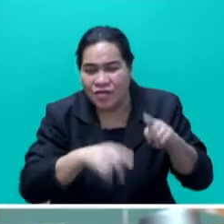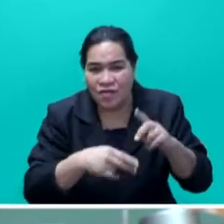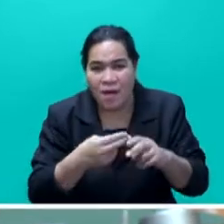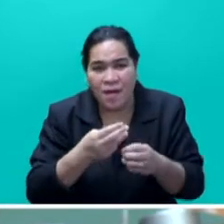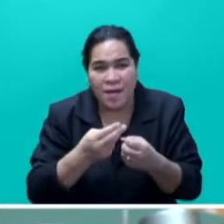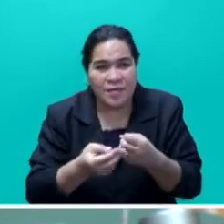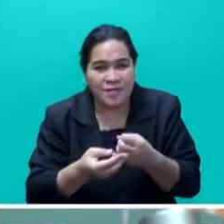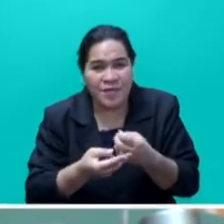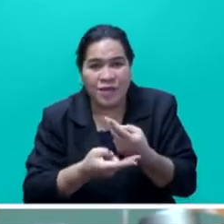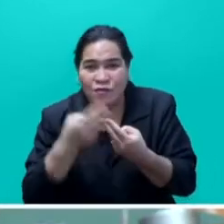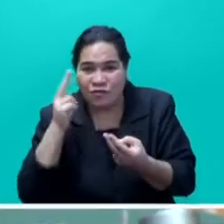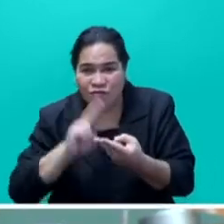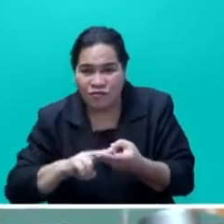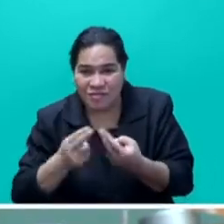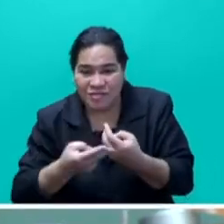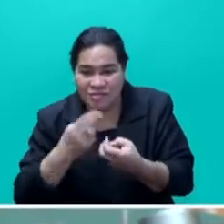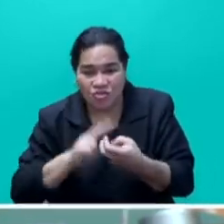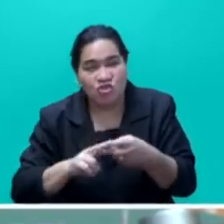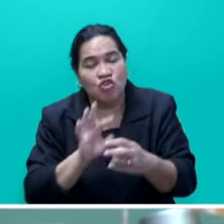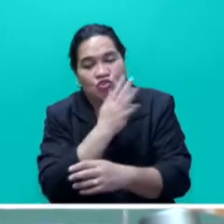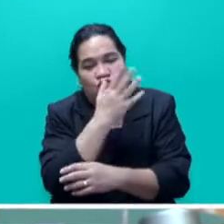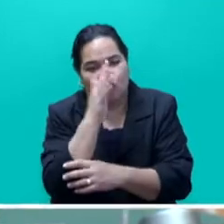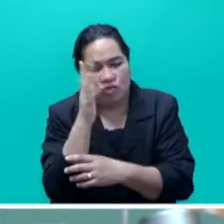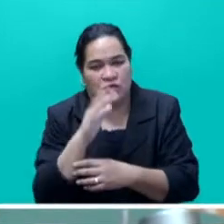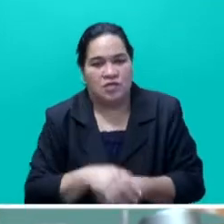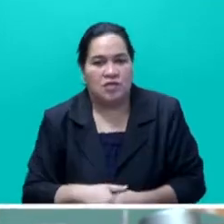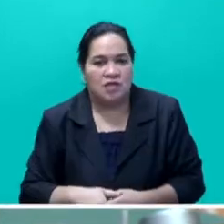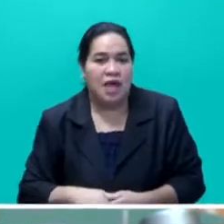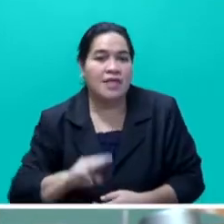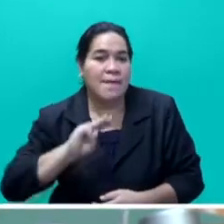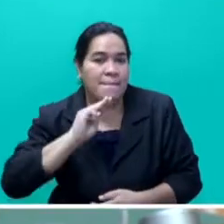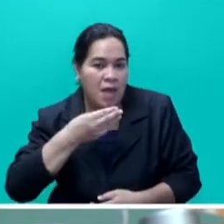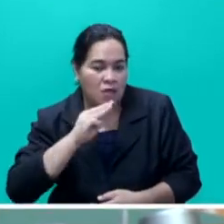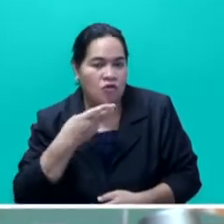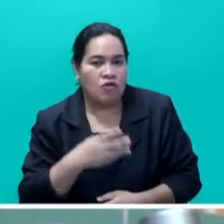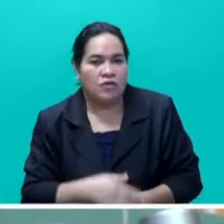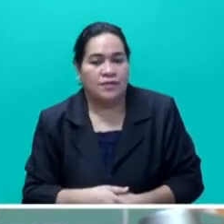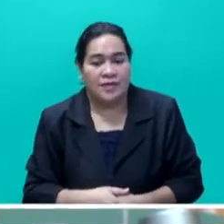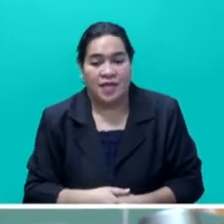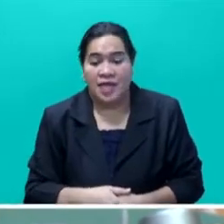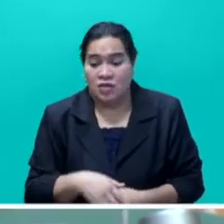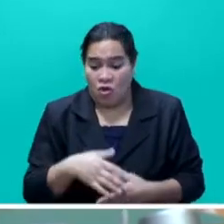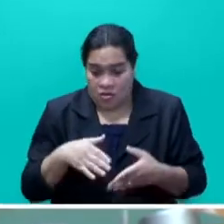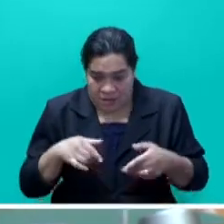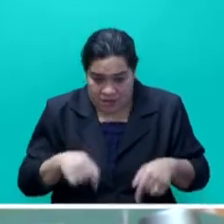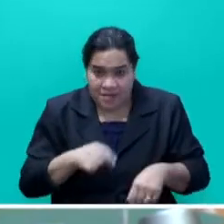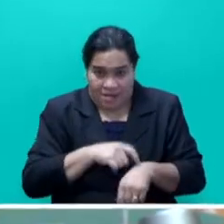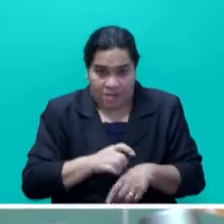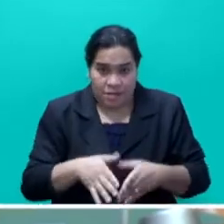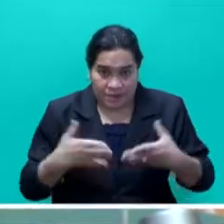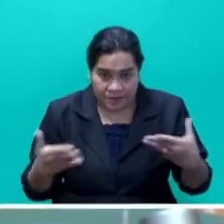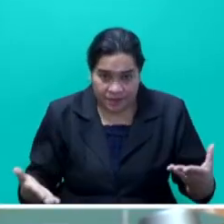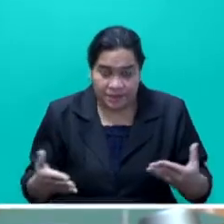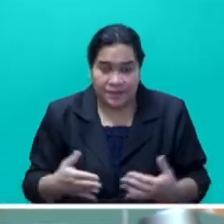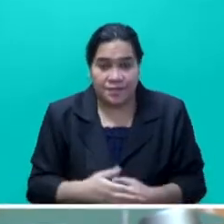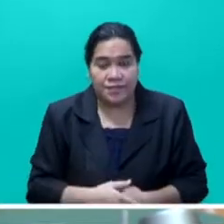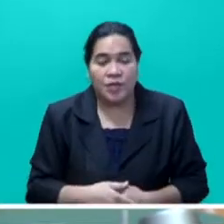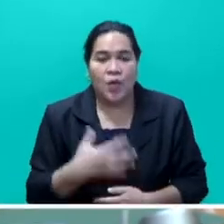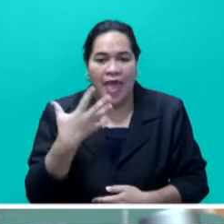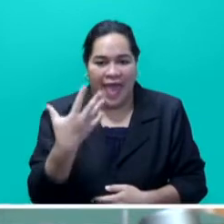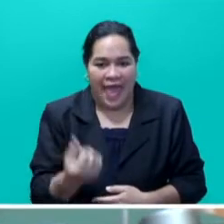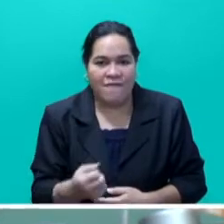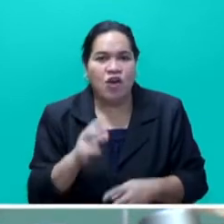and one mango. Mr Speaker Sayer, in this round, we have got two